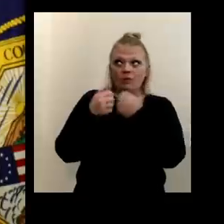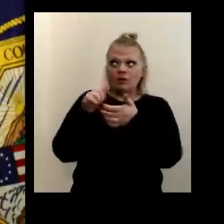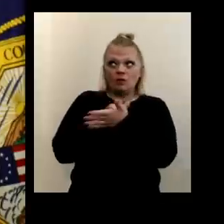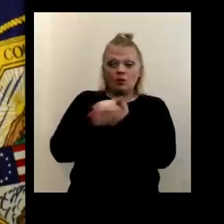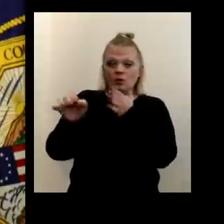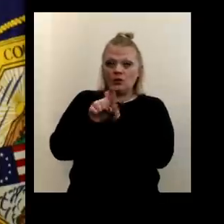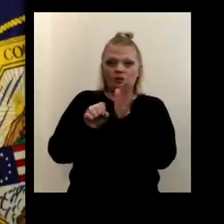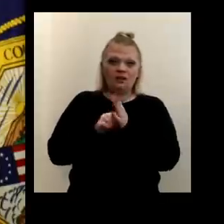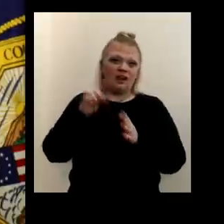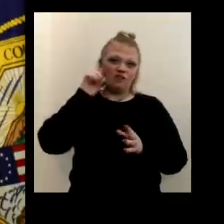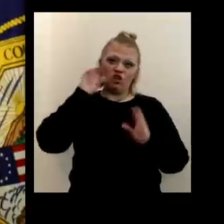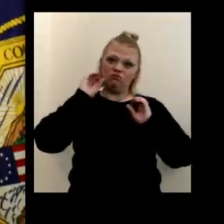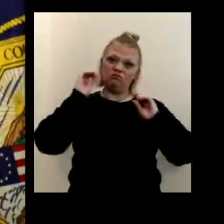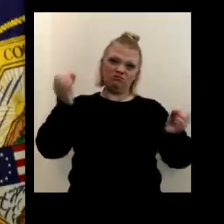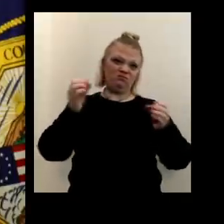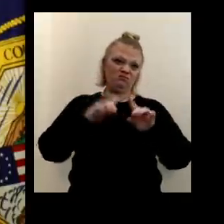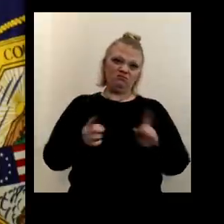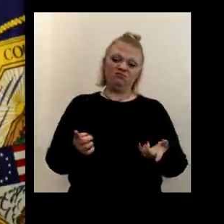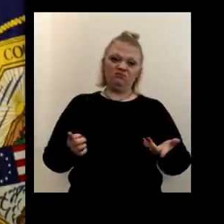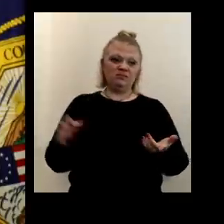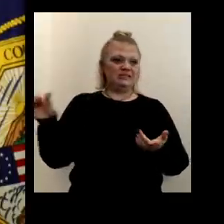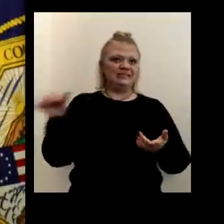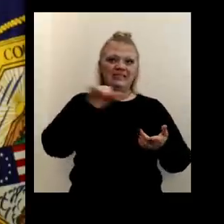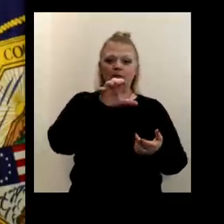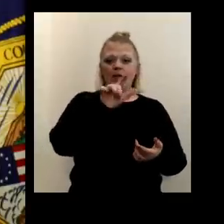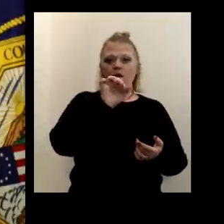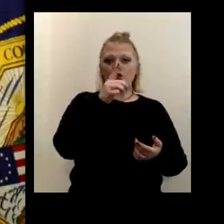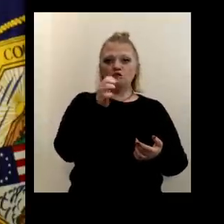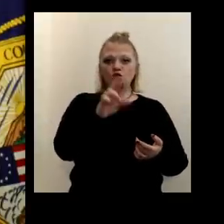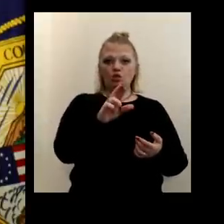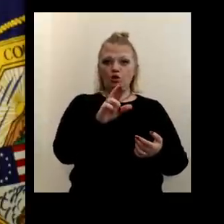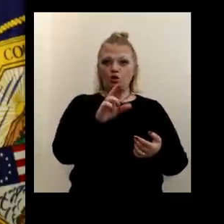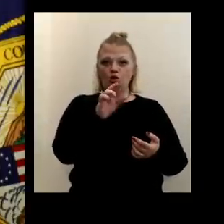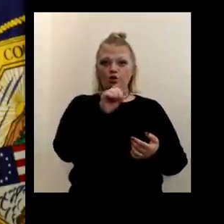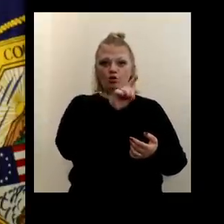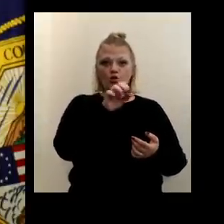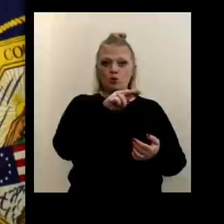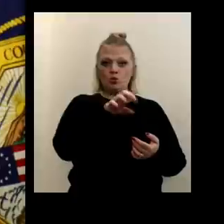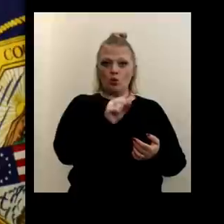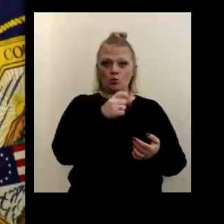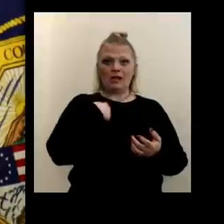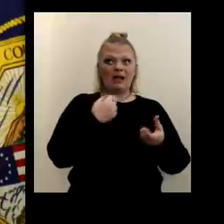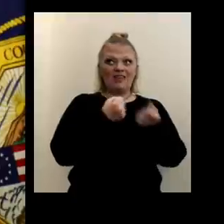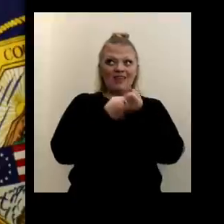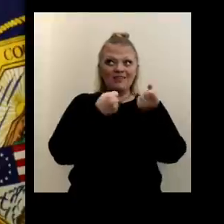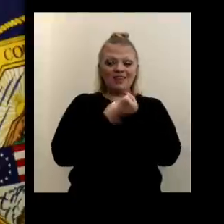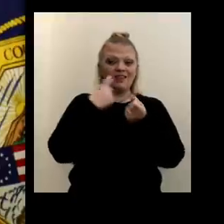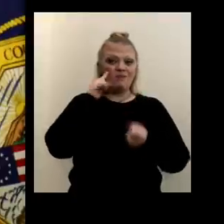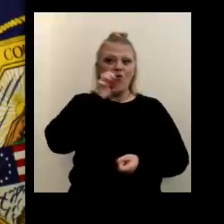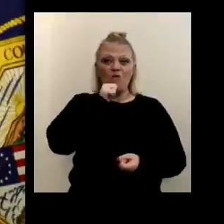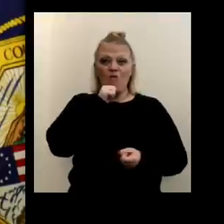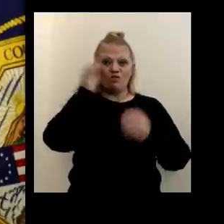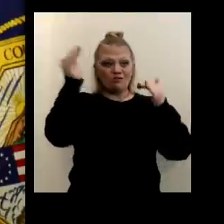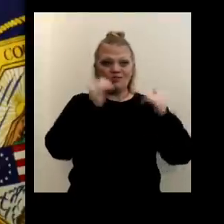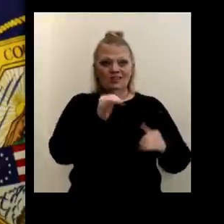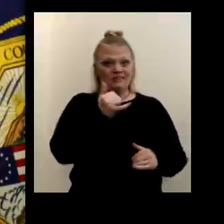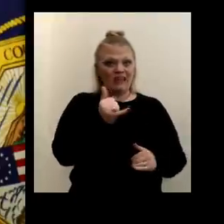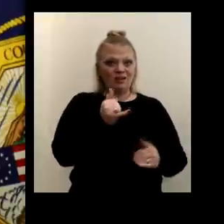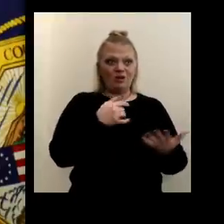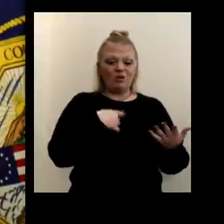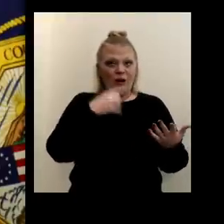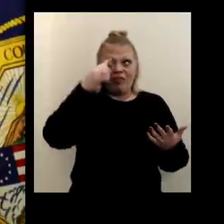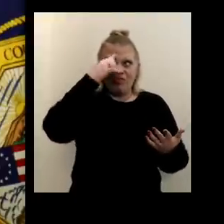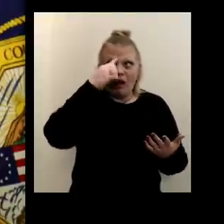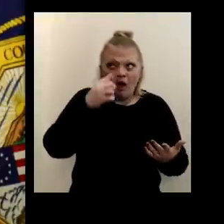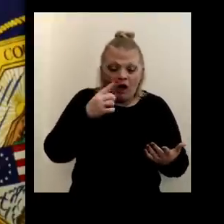not heard anything different. Uh, it's just like with the cluster zones. I've advocated for the orange zone to return to a yellow zone. I think we had a shot at